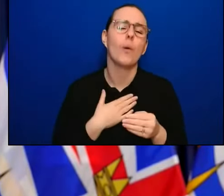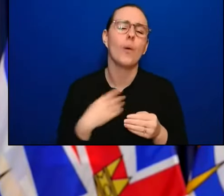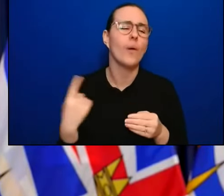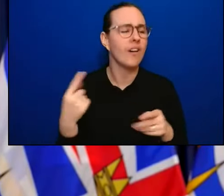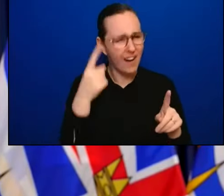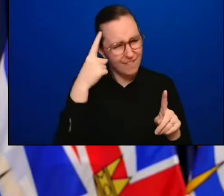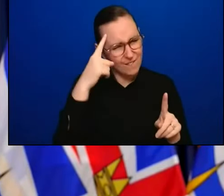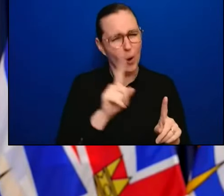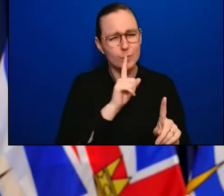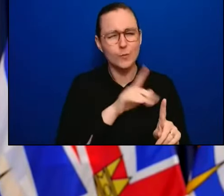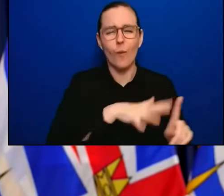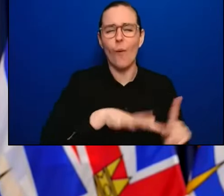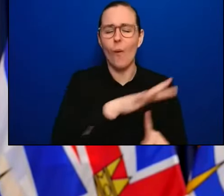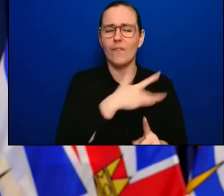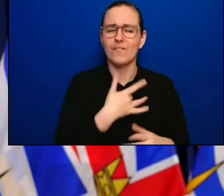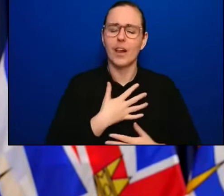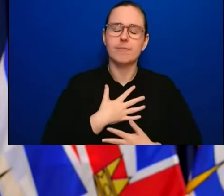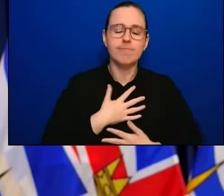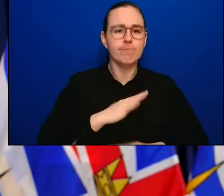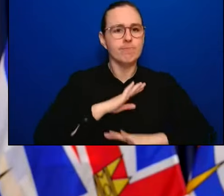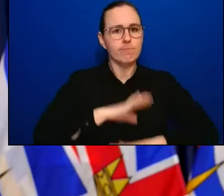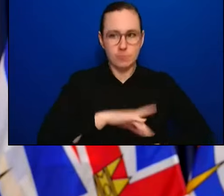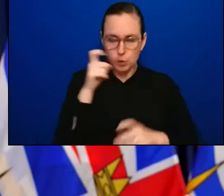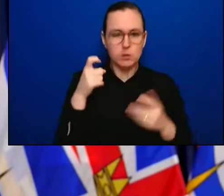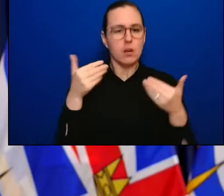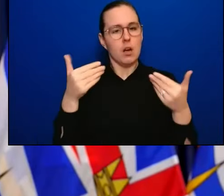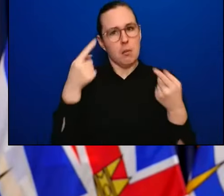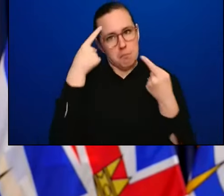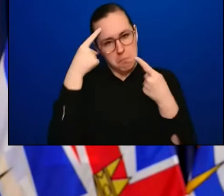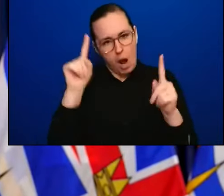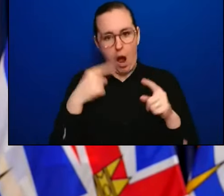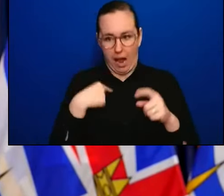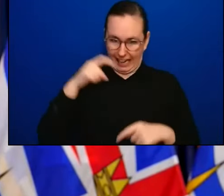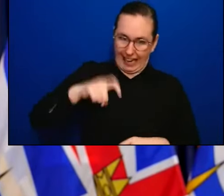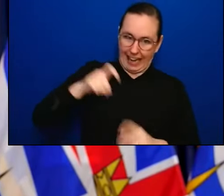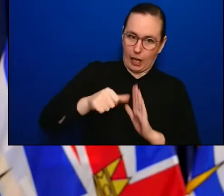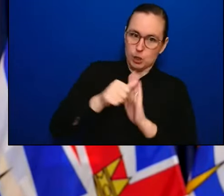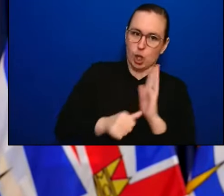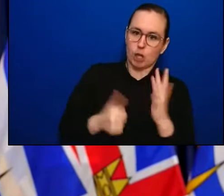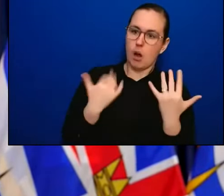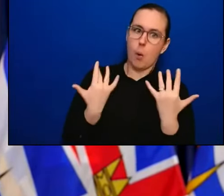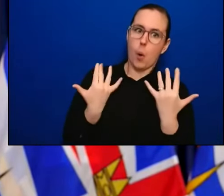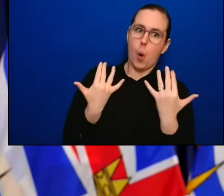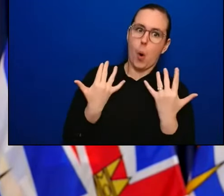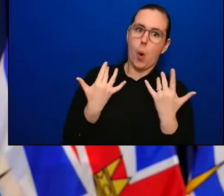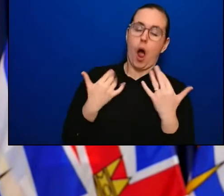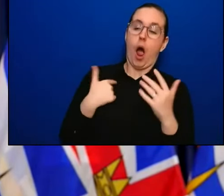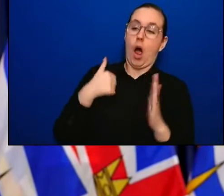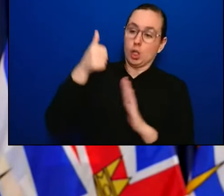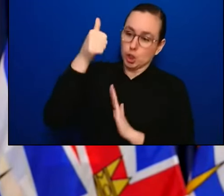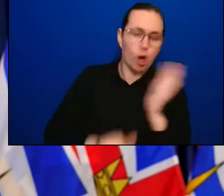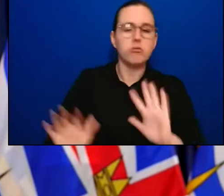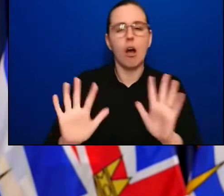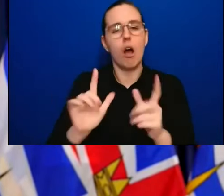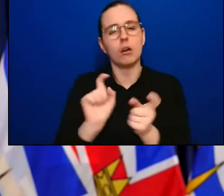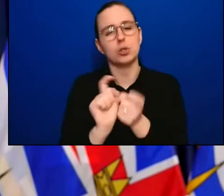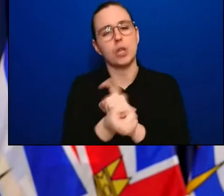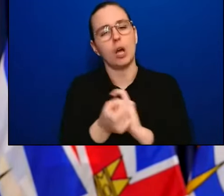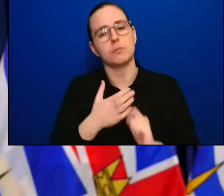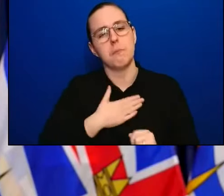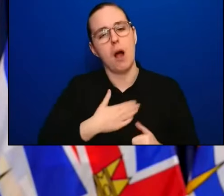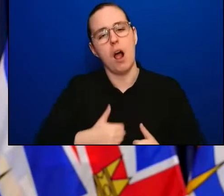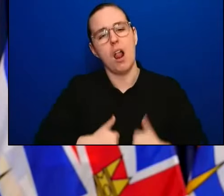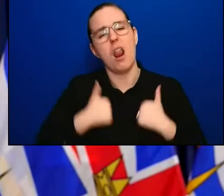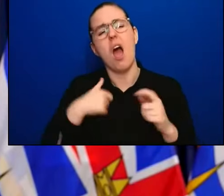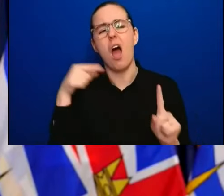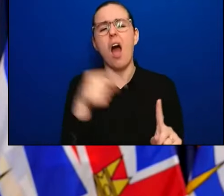-changing for the patient who receives it. And to this end, I'll be continuing to meet with all those involved in delivering surgeries